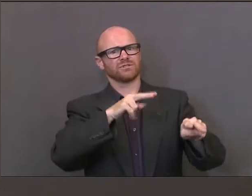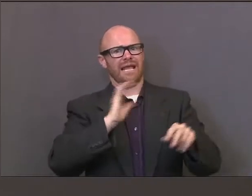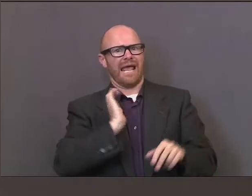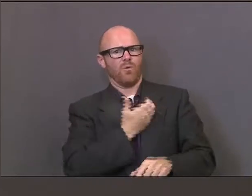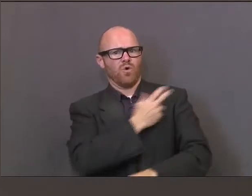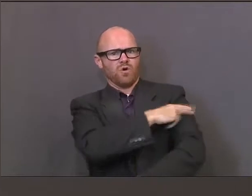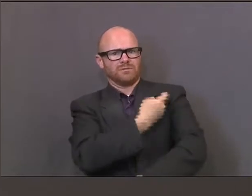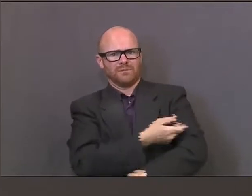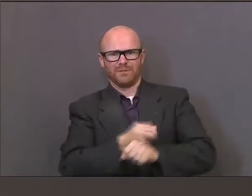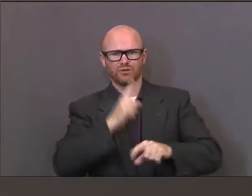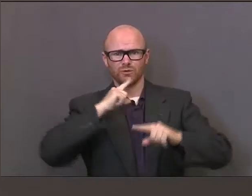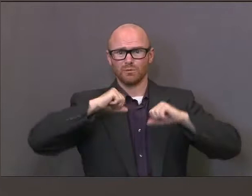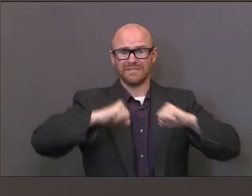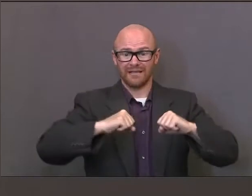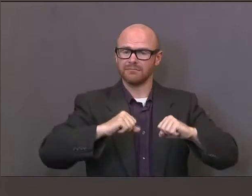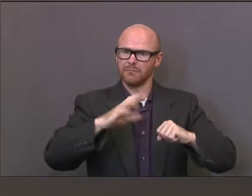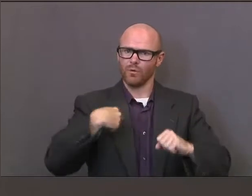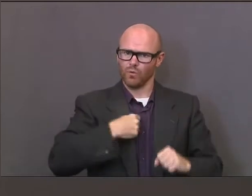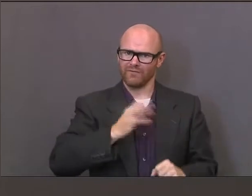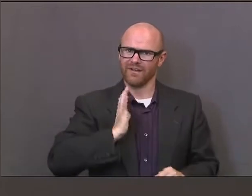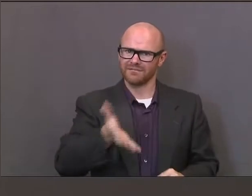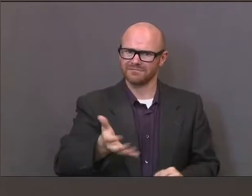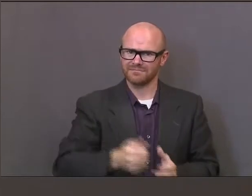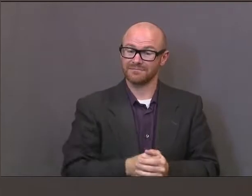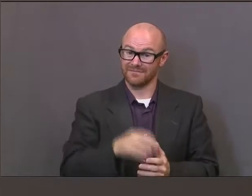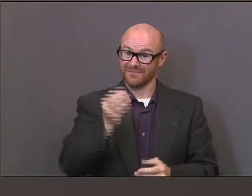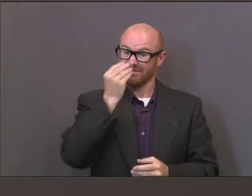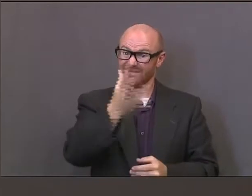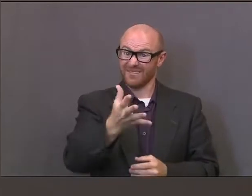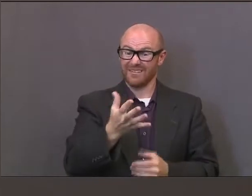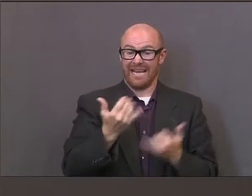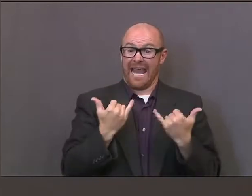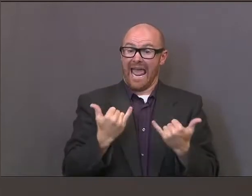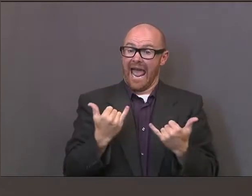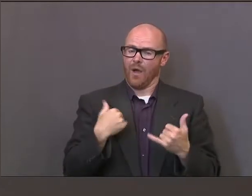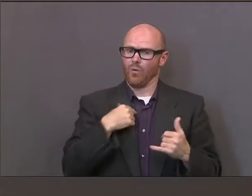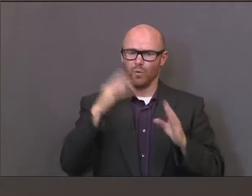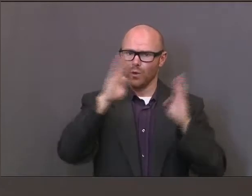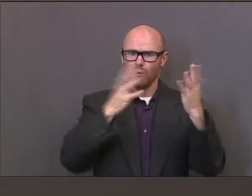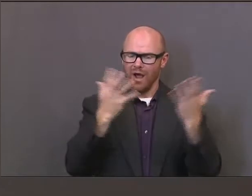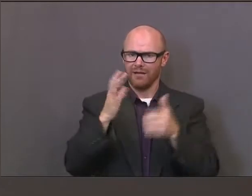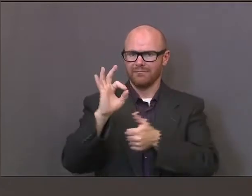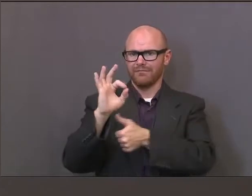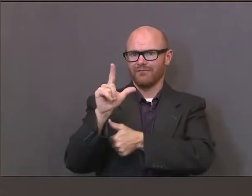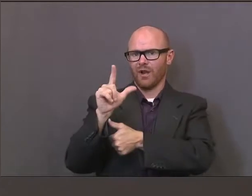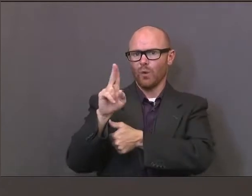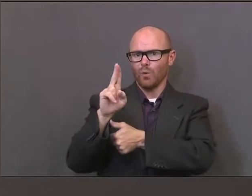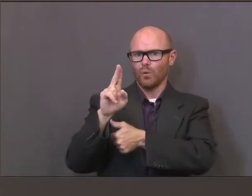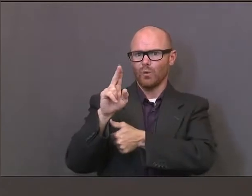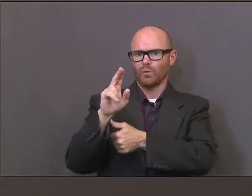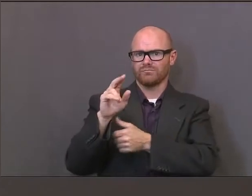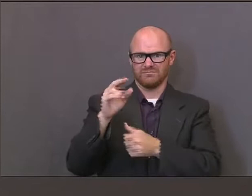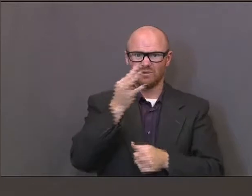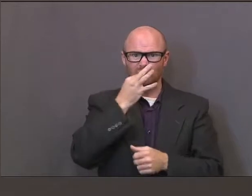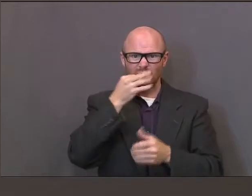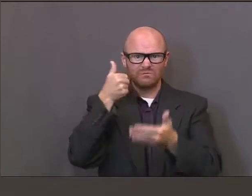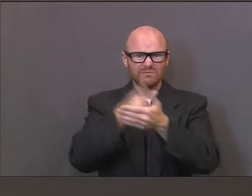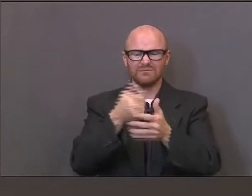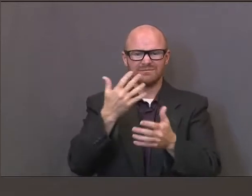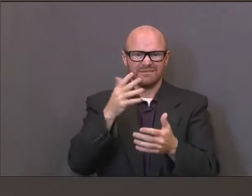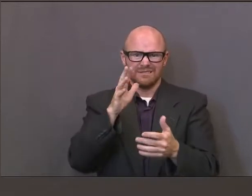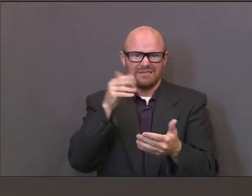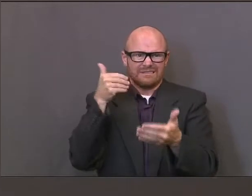doing a good job there. And as we were out of the woods yet, we still need to worry about the flu season. You've heard Dr. Dunn talk about that, going back to school, increasing